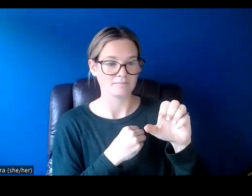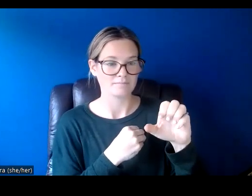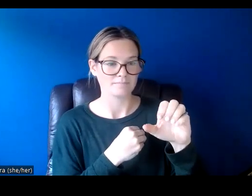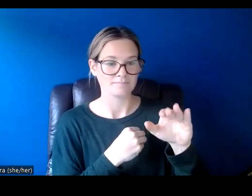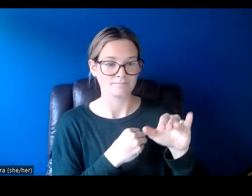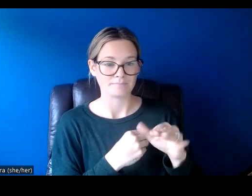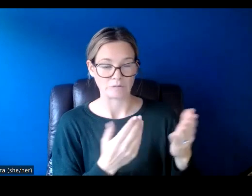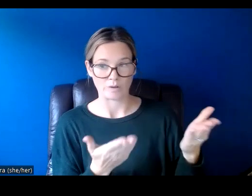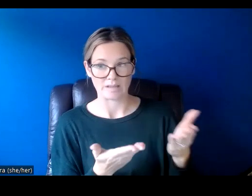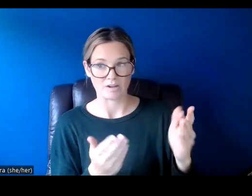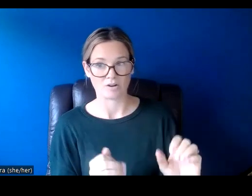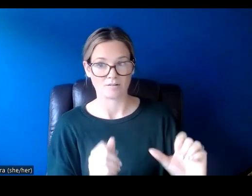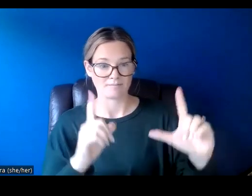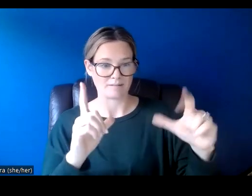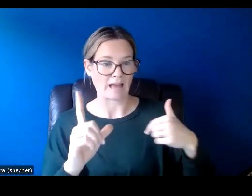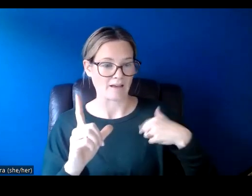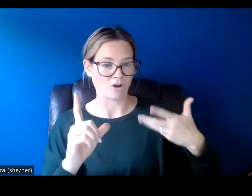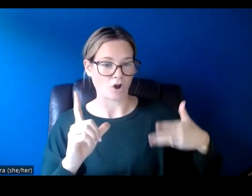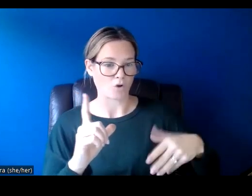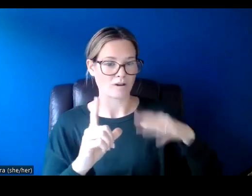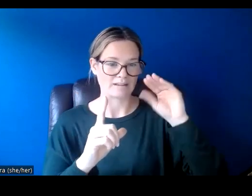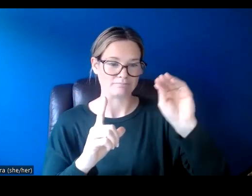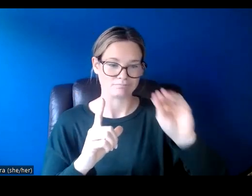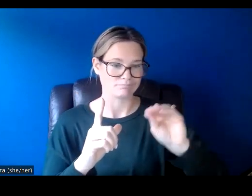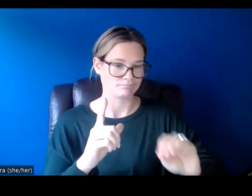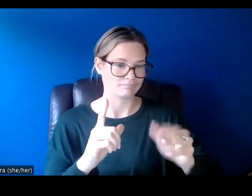So here I have already filled this out.